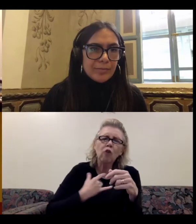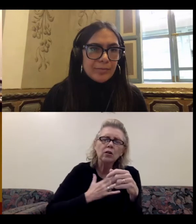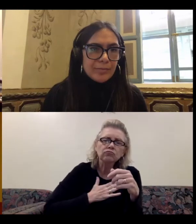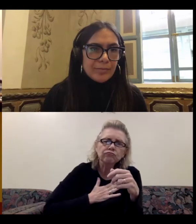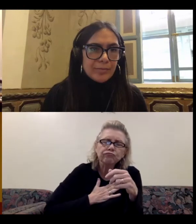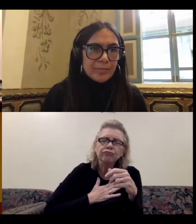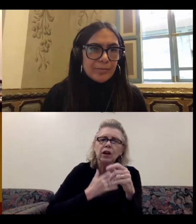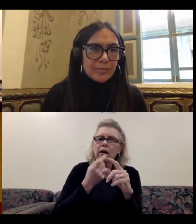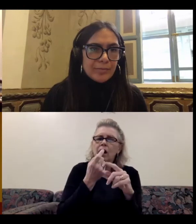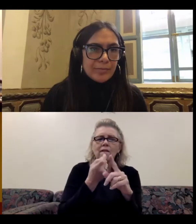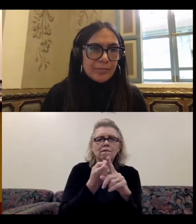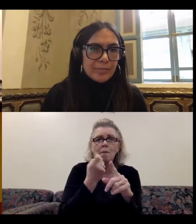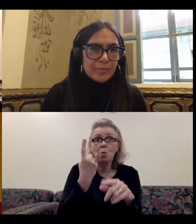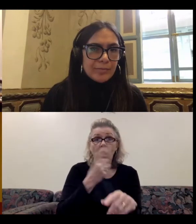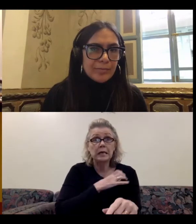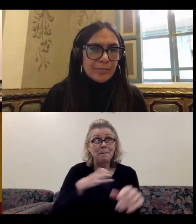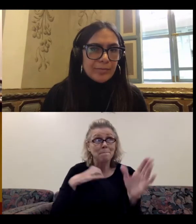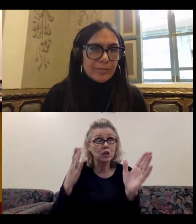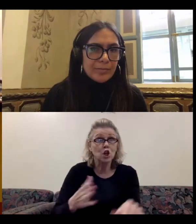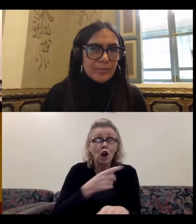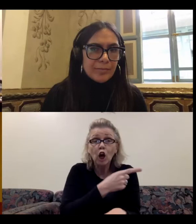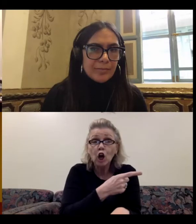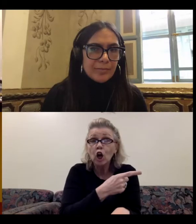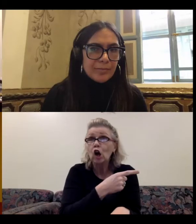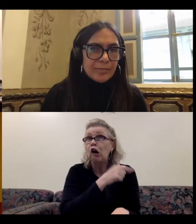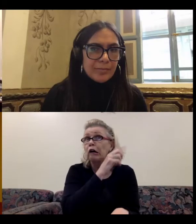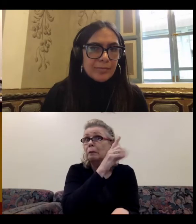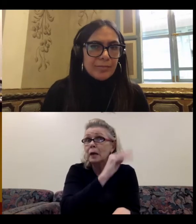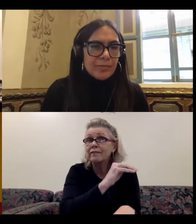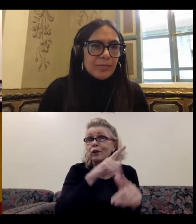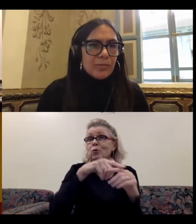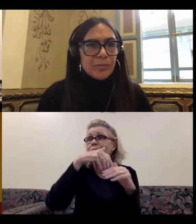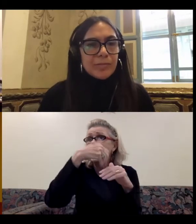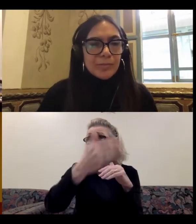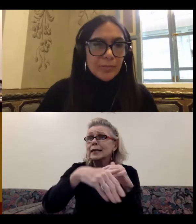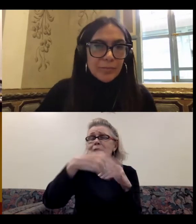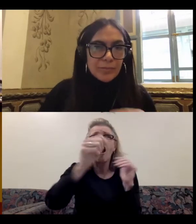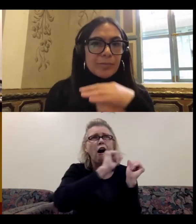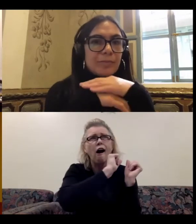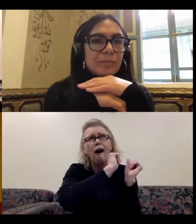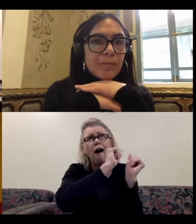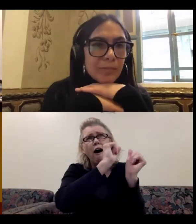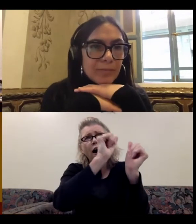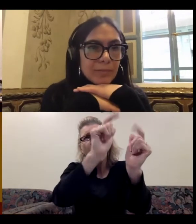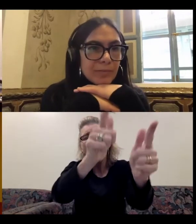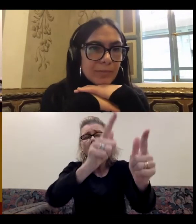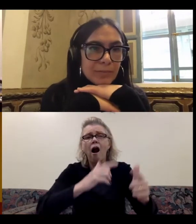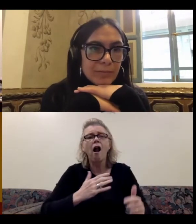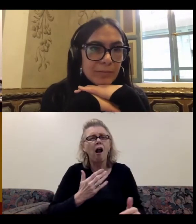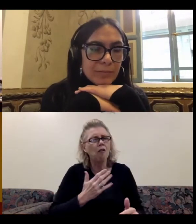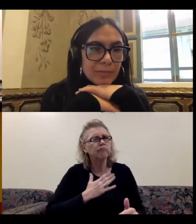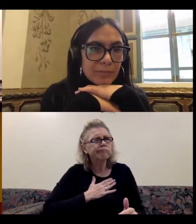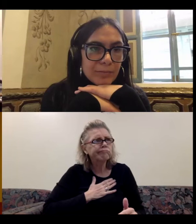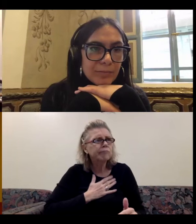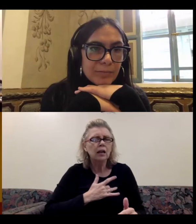one commissioner and administration to another, passing along what